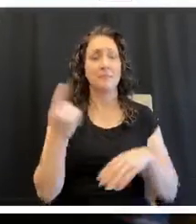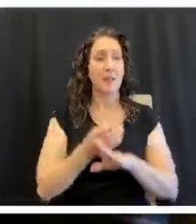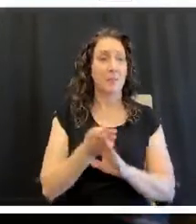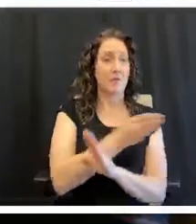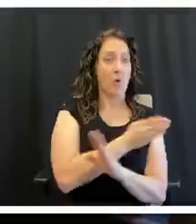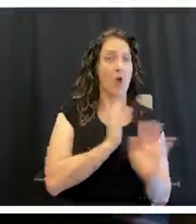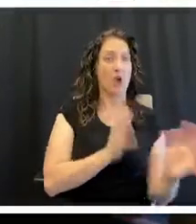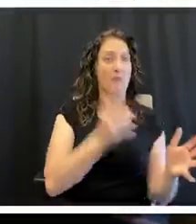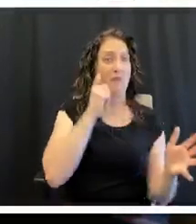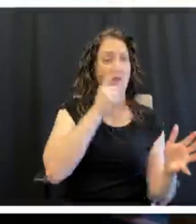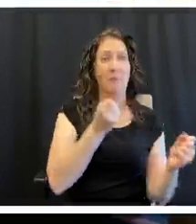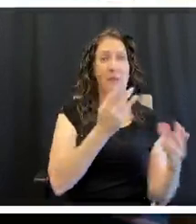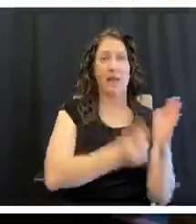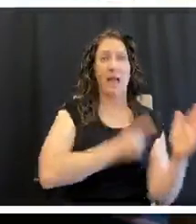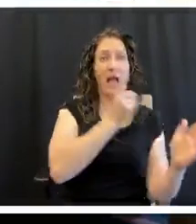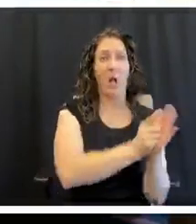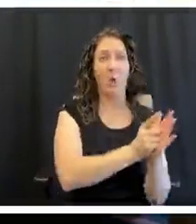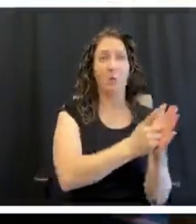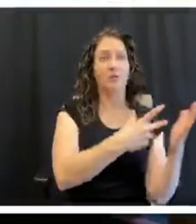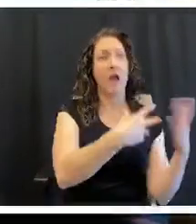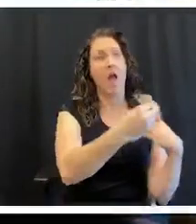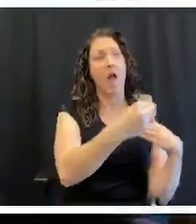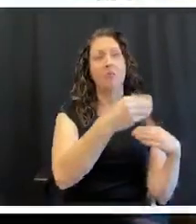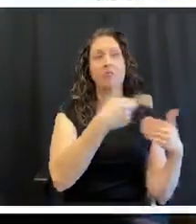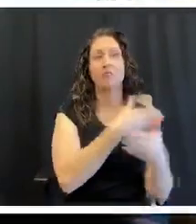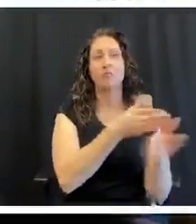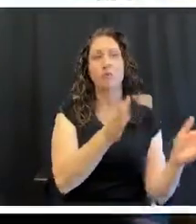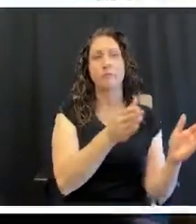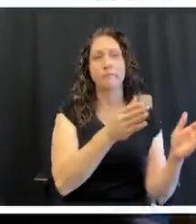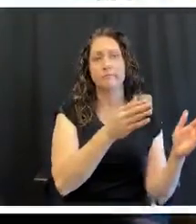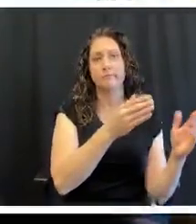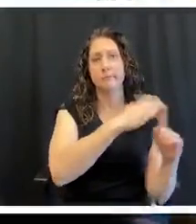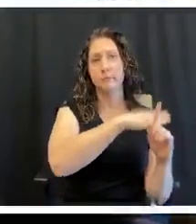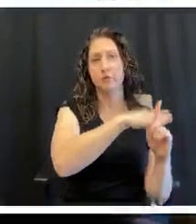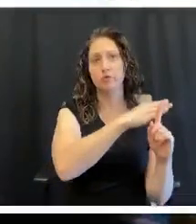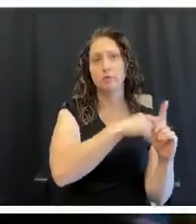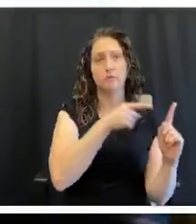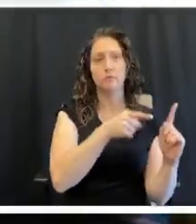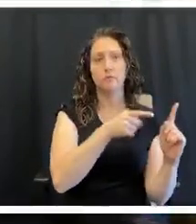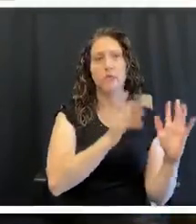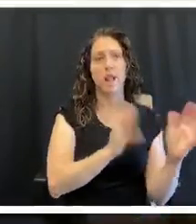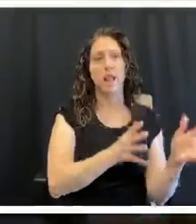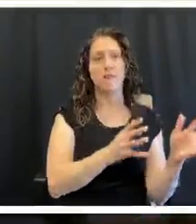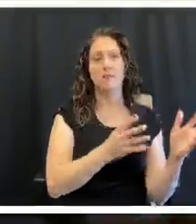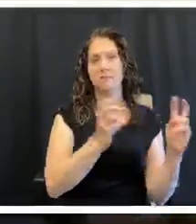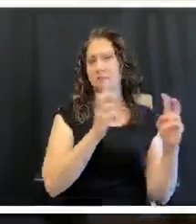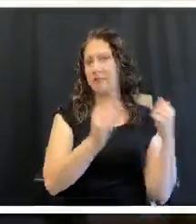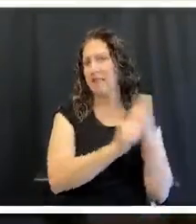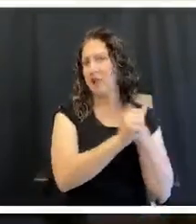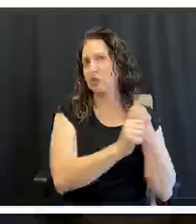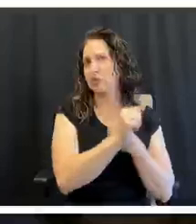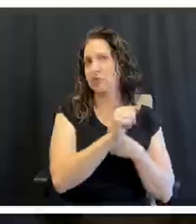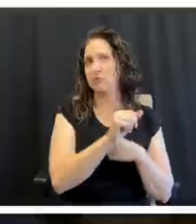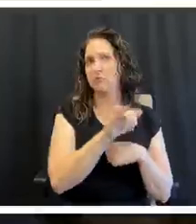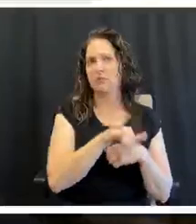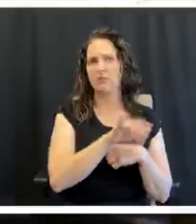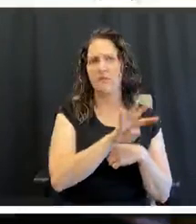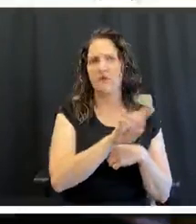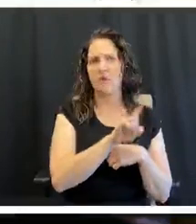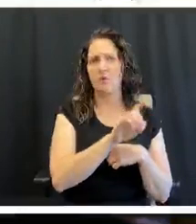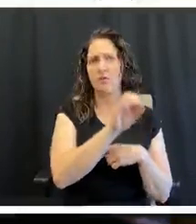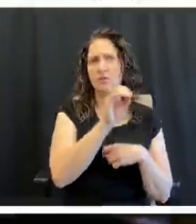The idea is to get it refrigerated as quickly as possible. Okay. And the danger zone, say that again, 41 degrees?